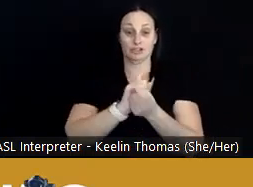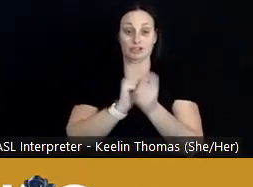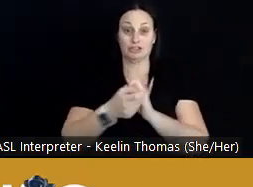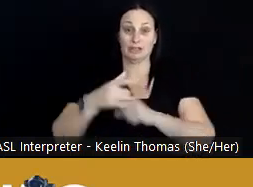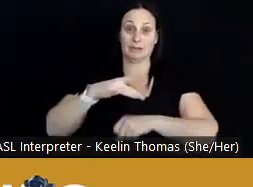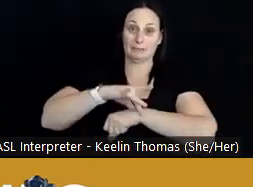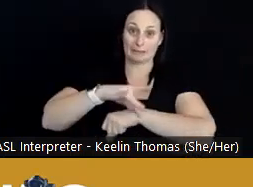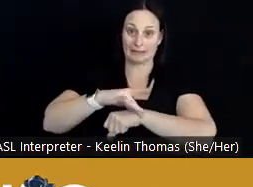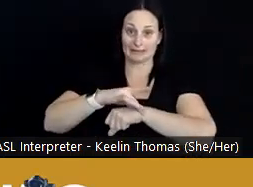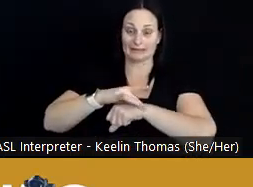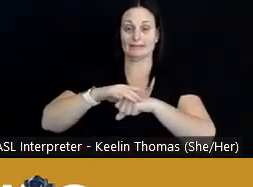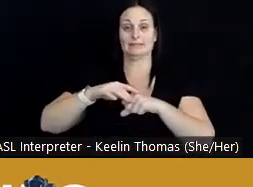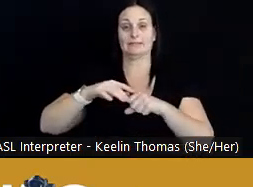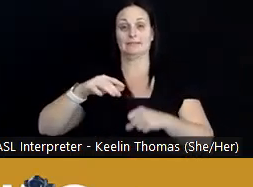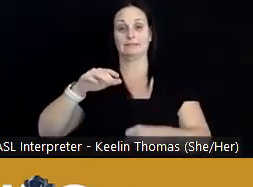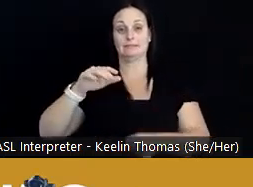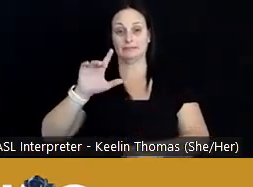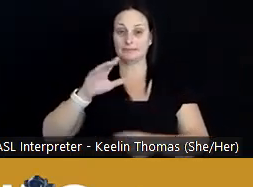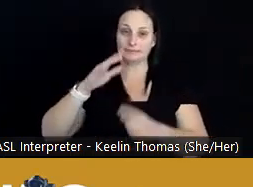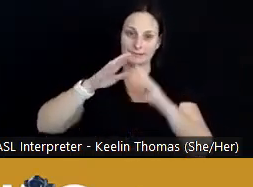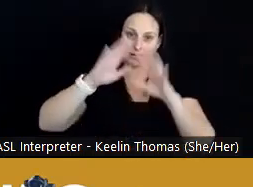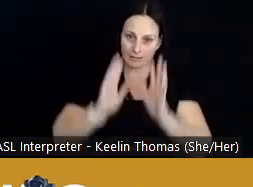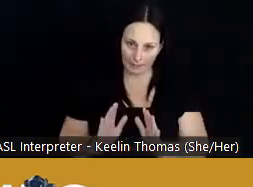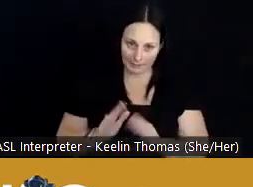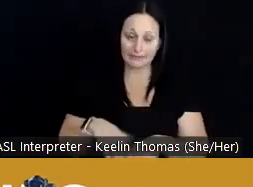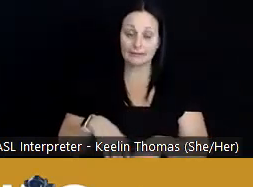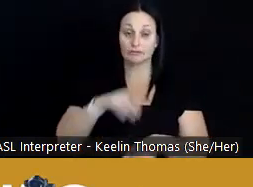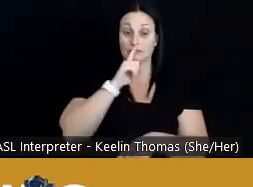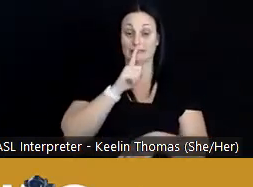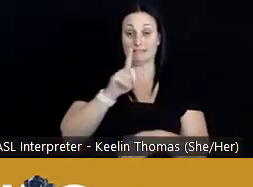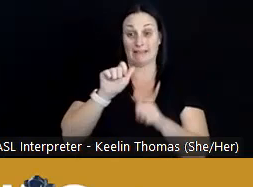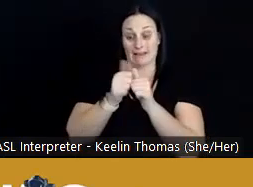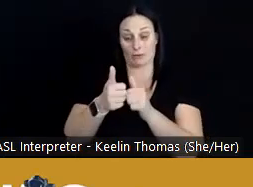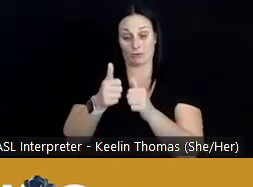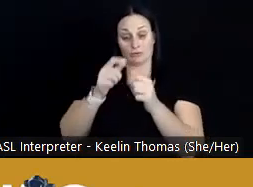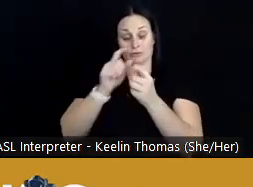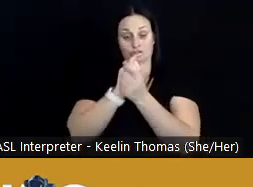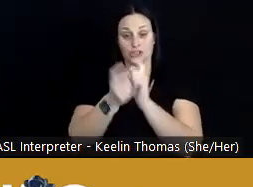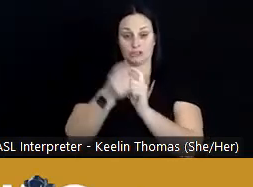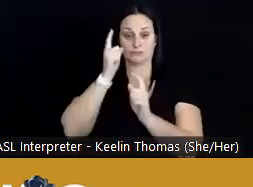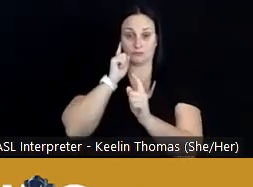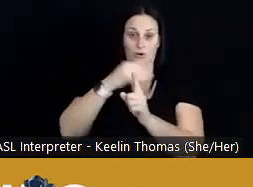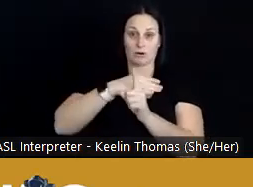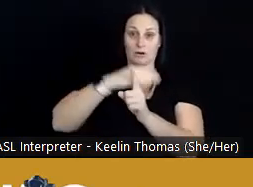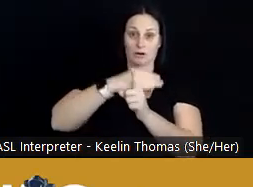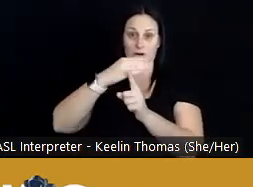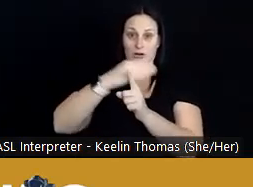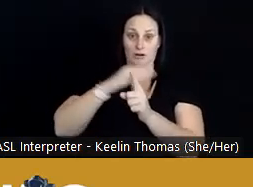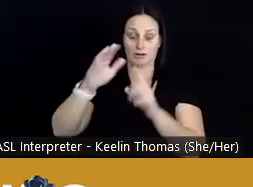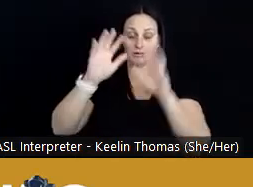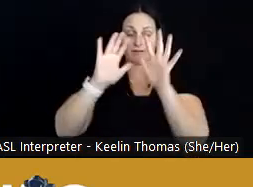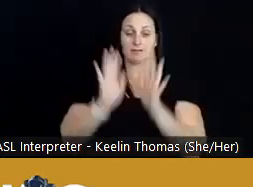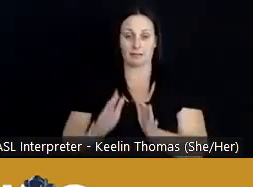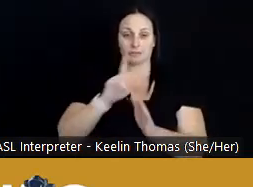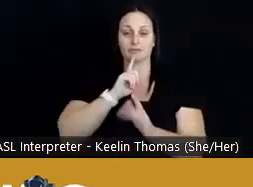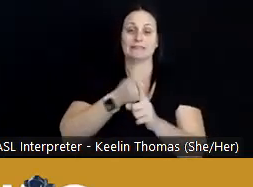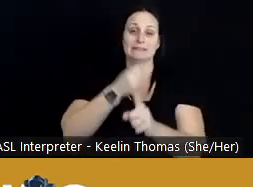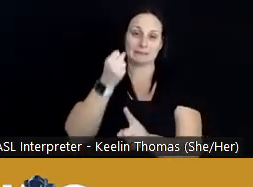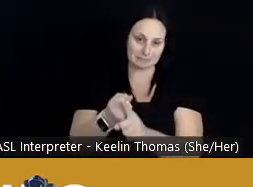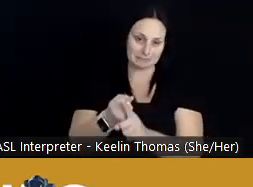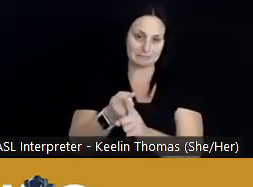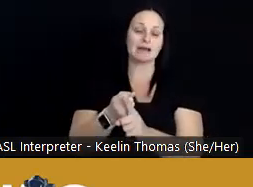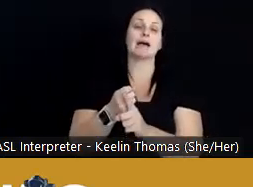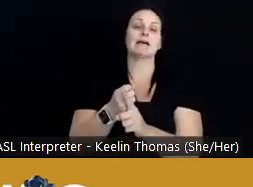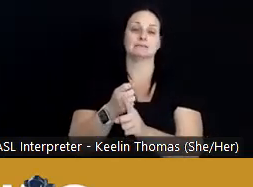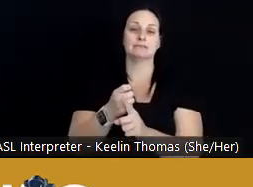climate and the way that those changes in climate impact human health and